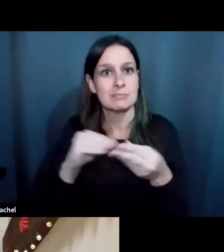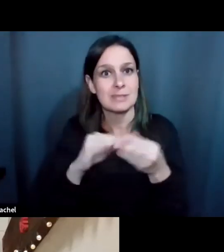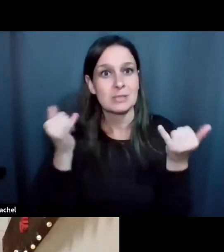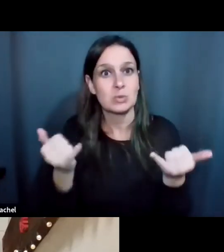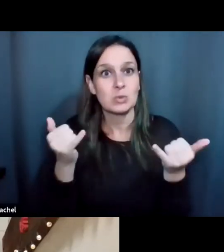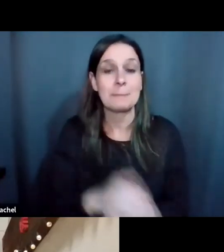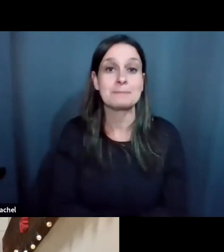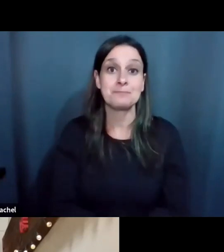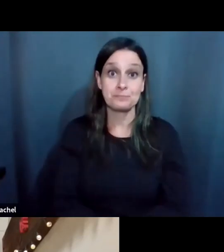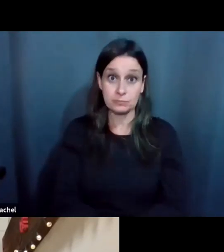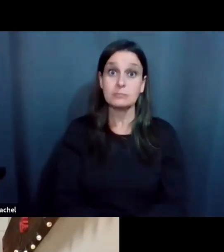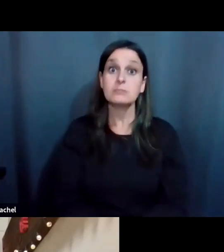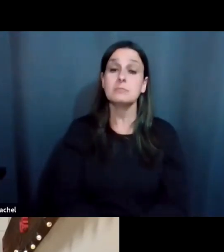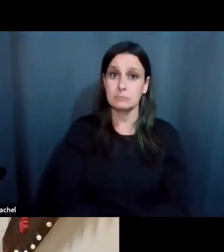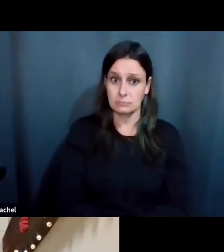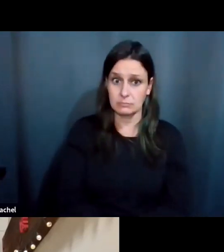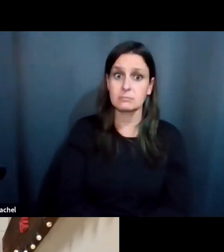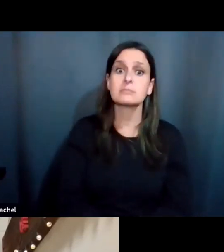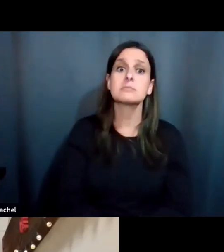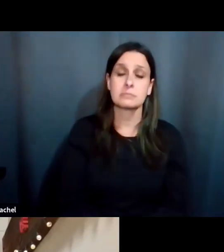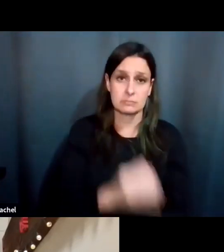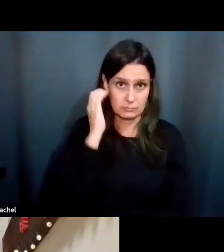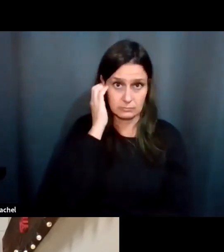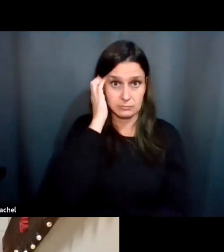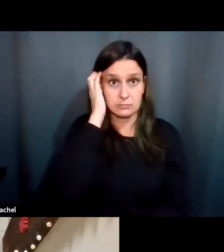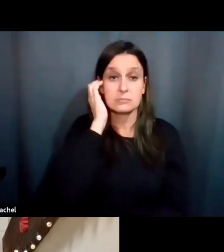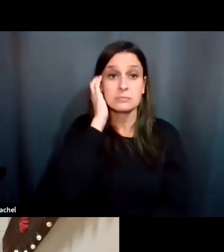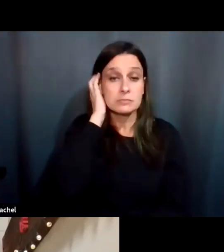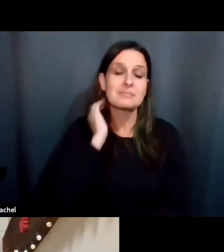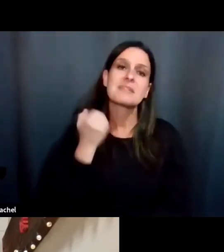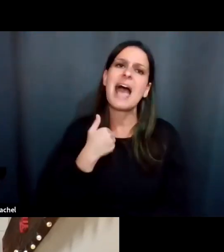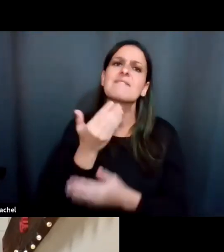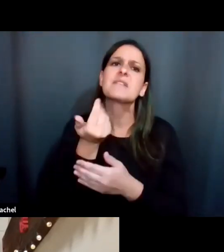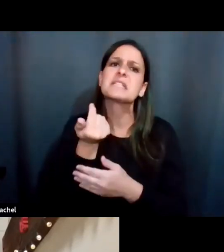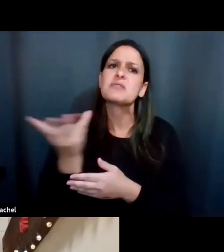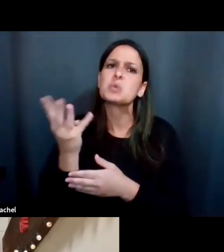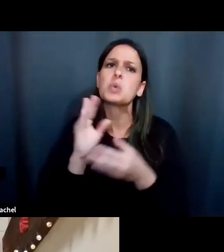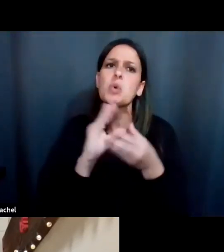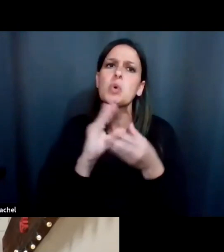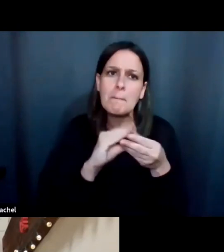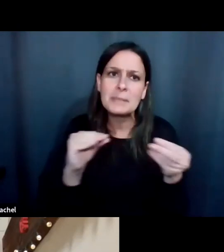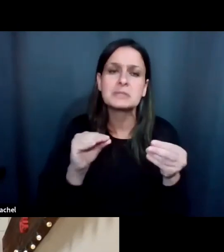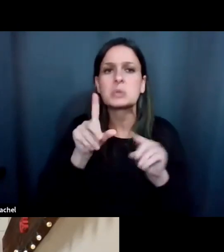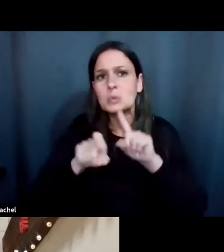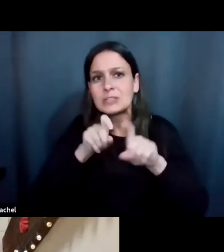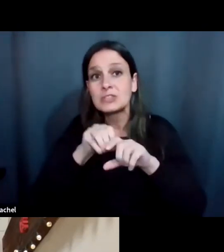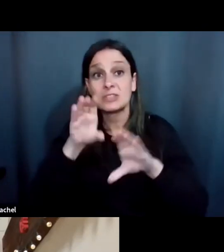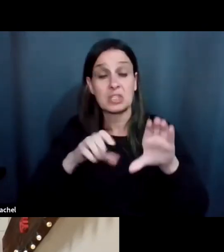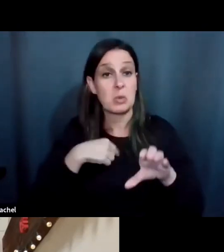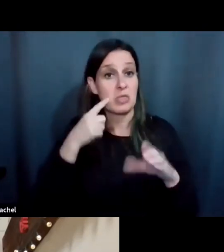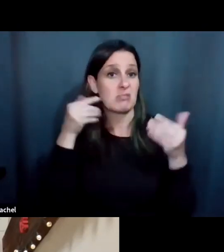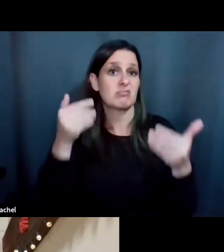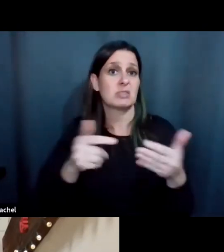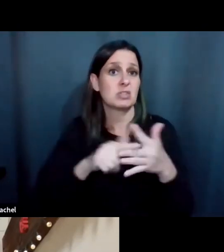There, um, are a, um, few comments and questions in the chat. And I thought I would